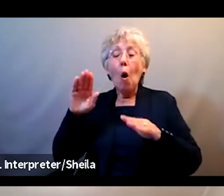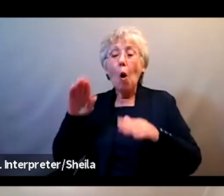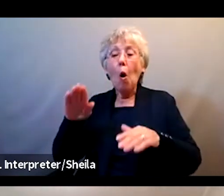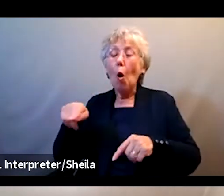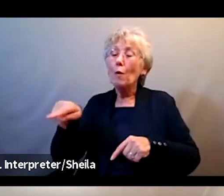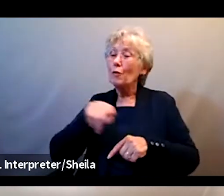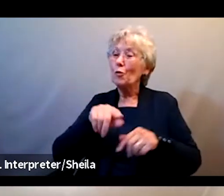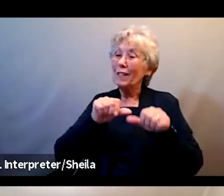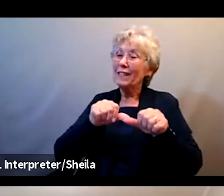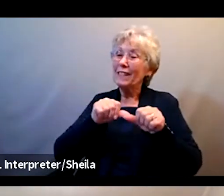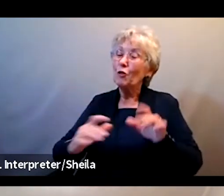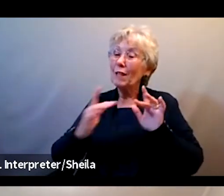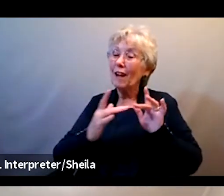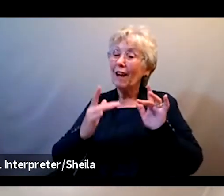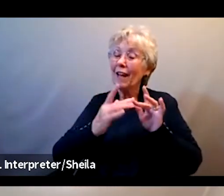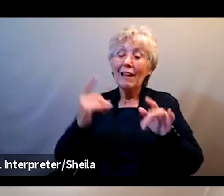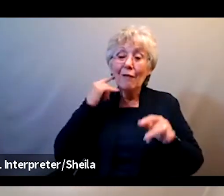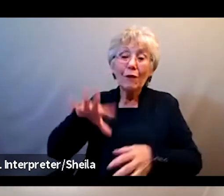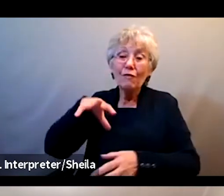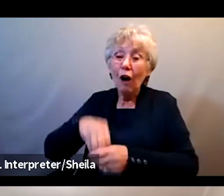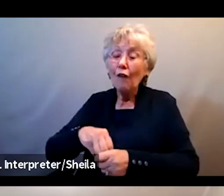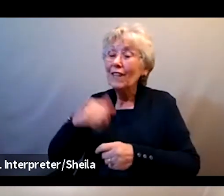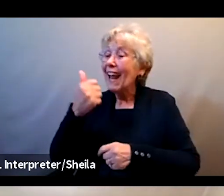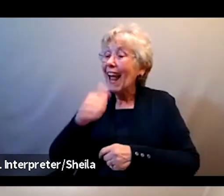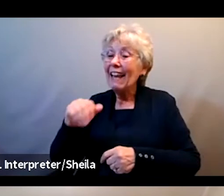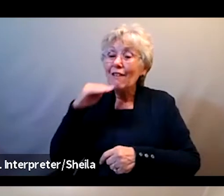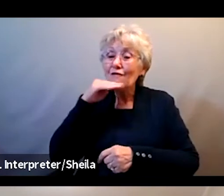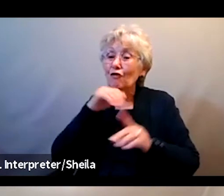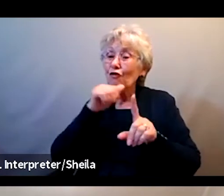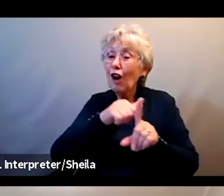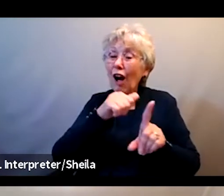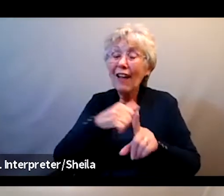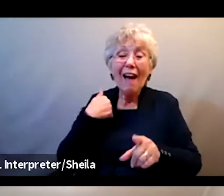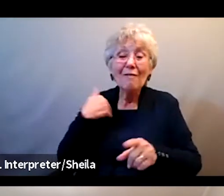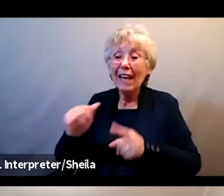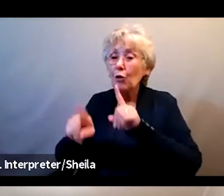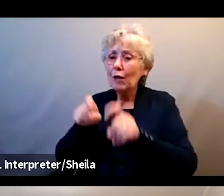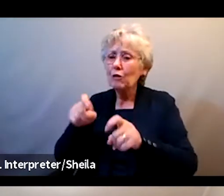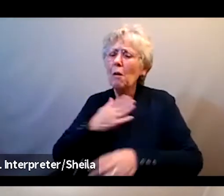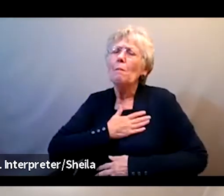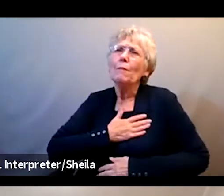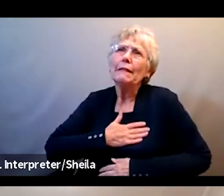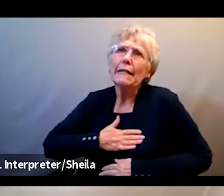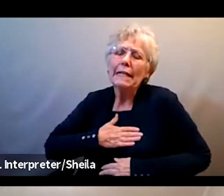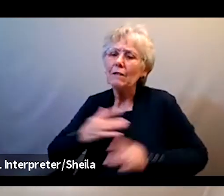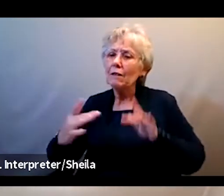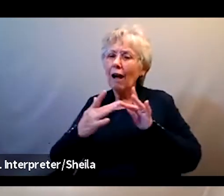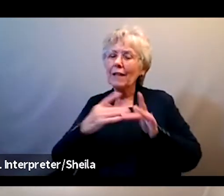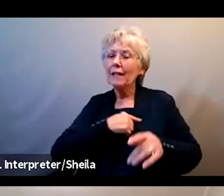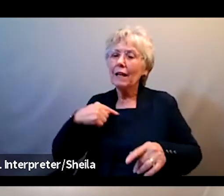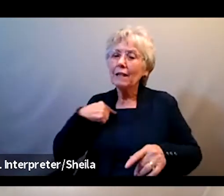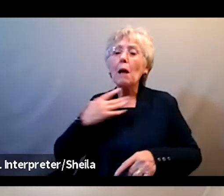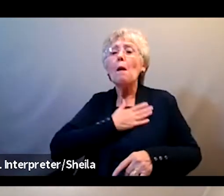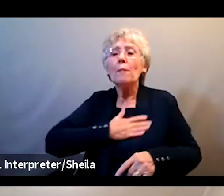if you are involved with broader, you have questions, please don't hesitate to reach out to us. Please report using